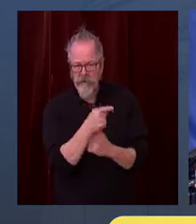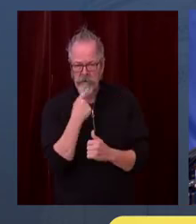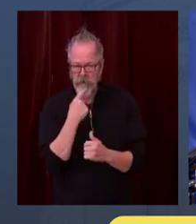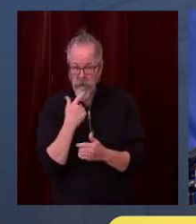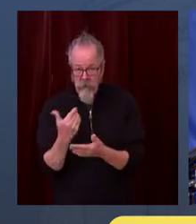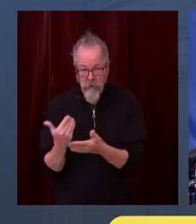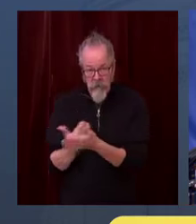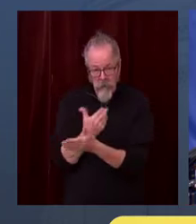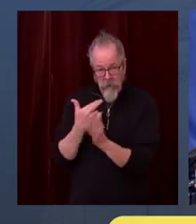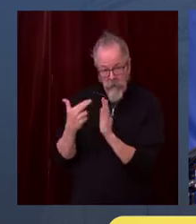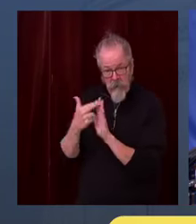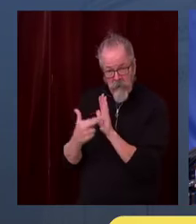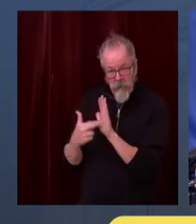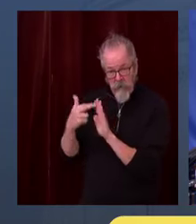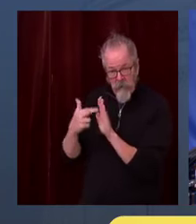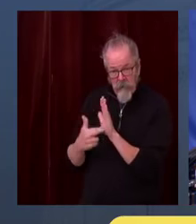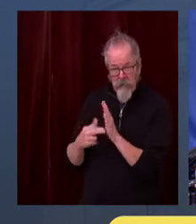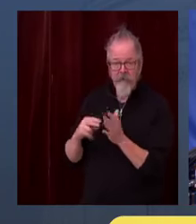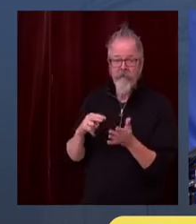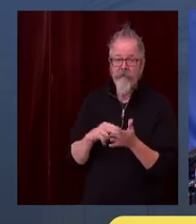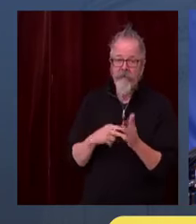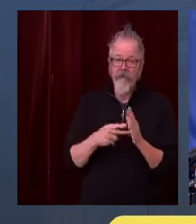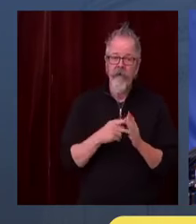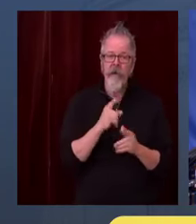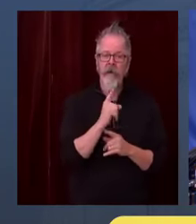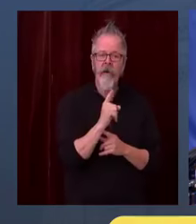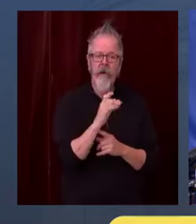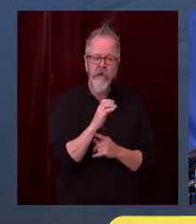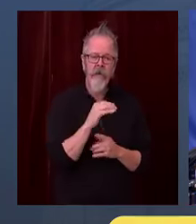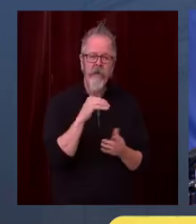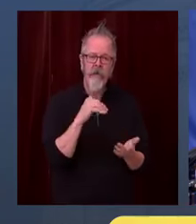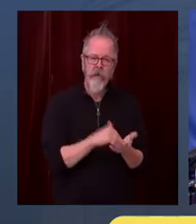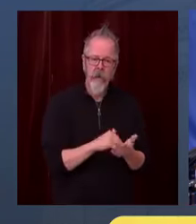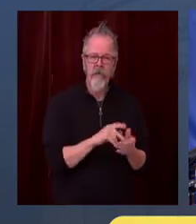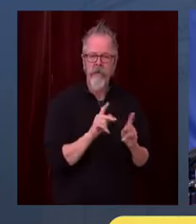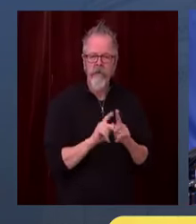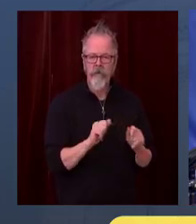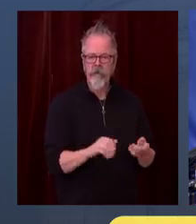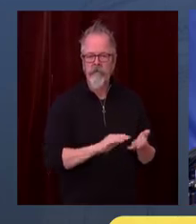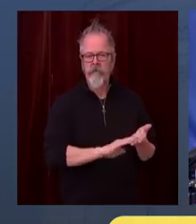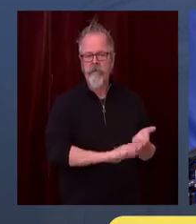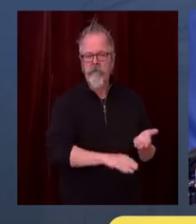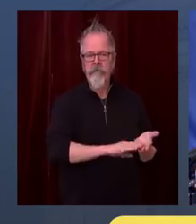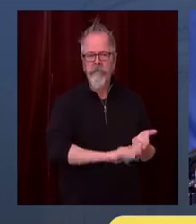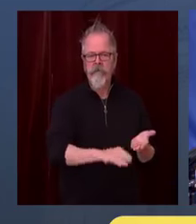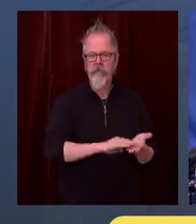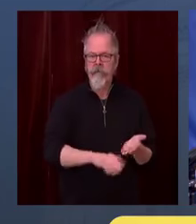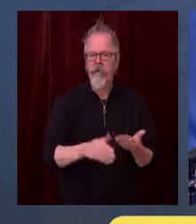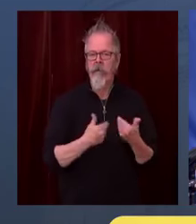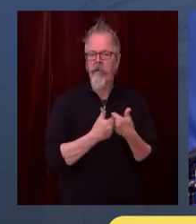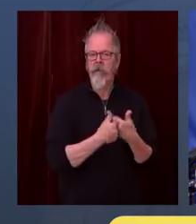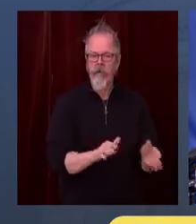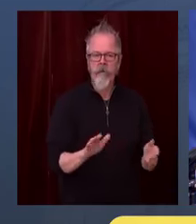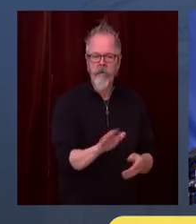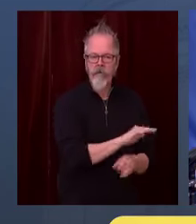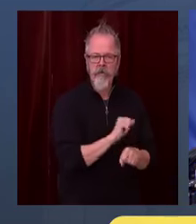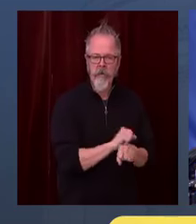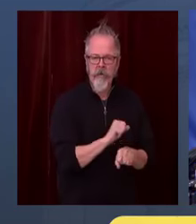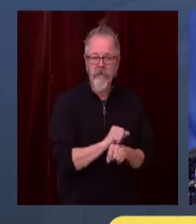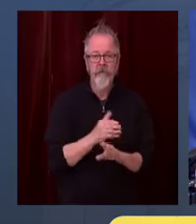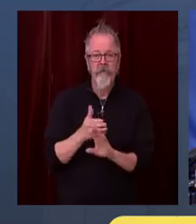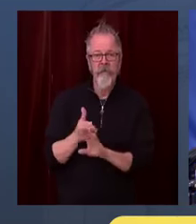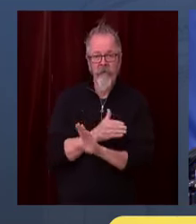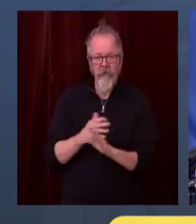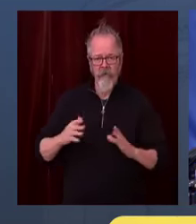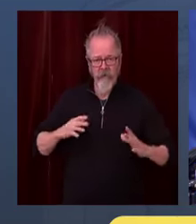that money that's already in hand? And how will that be used to offset these potential impacts? Yes, that is in hand. And we just have to